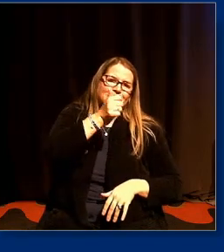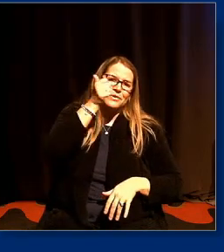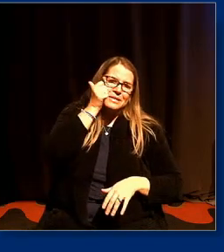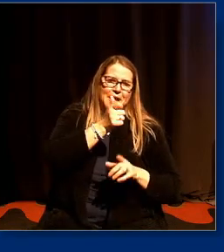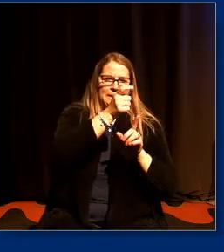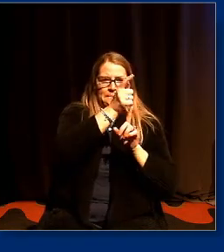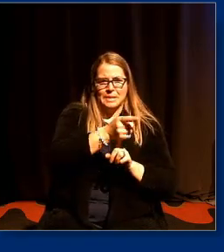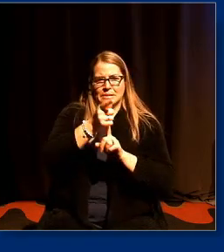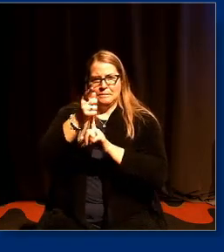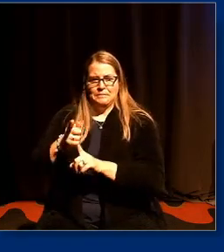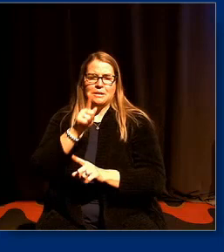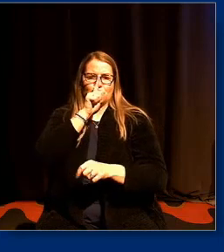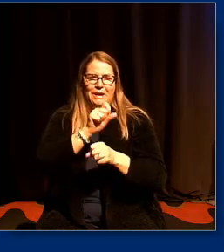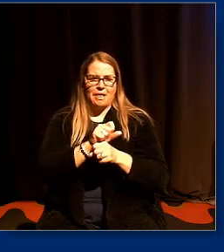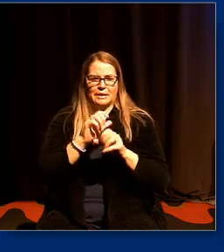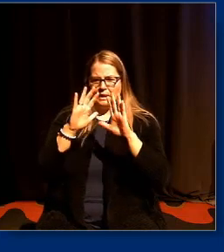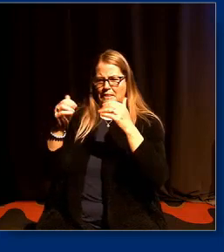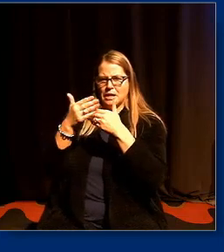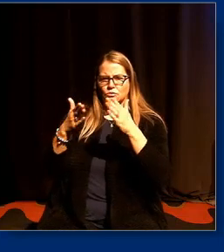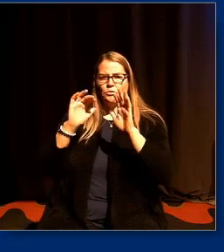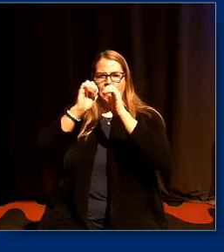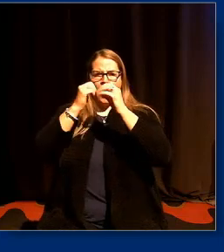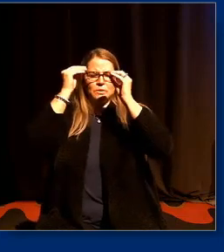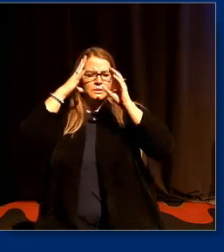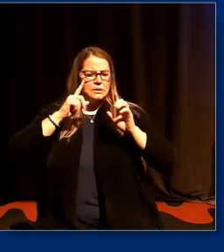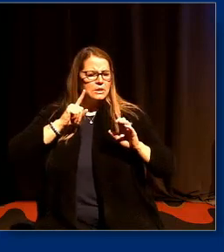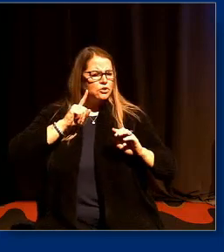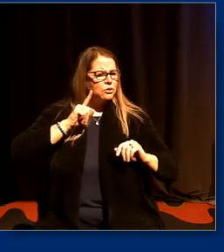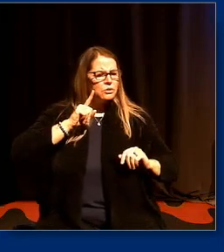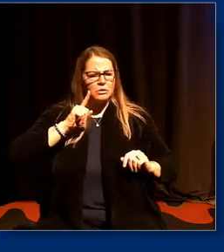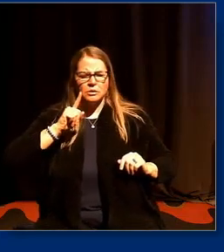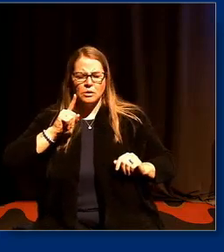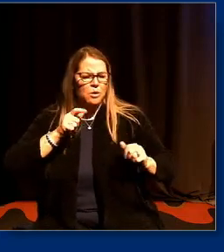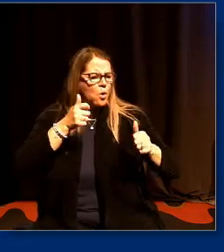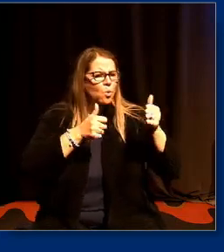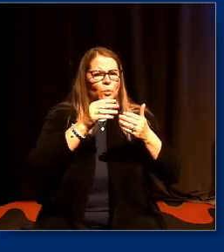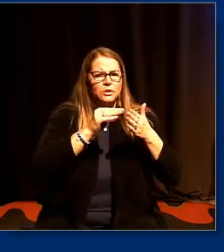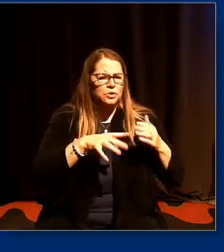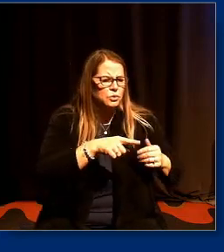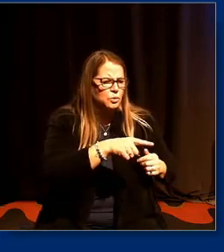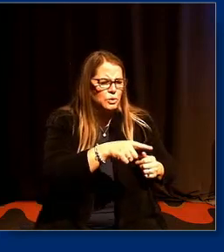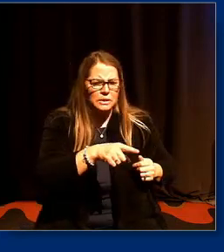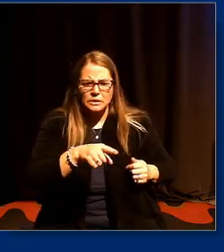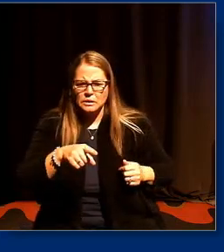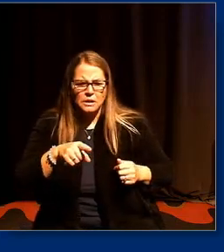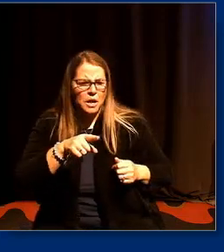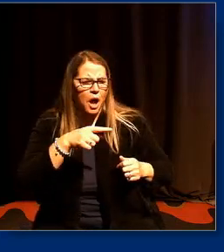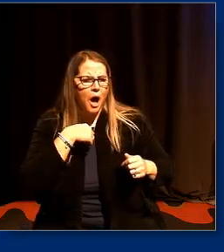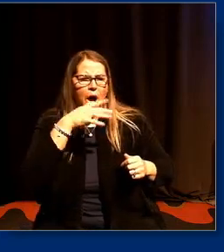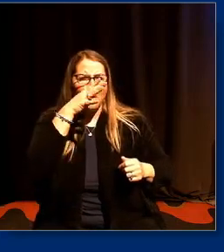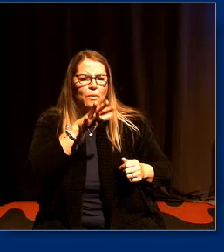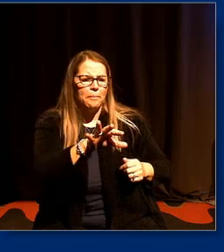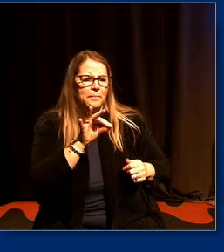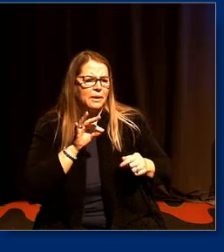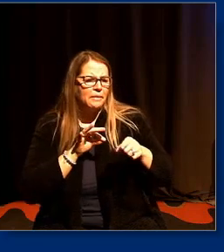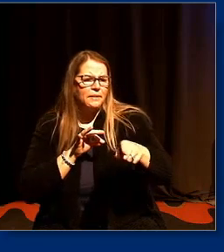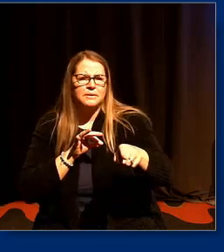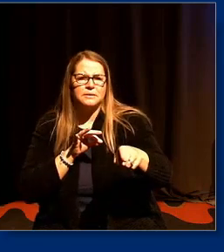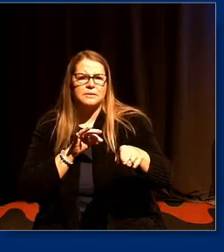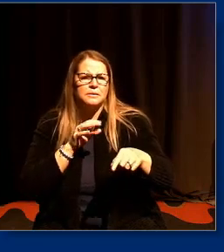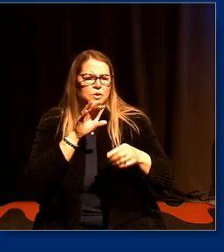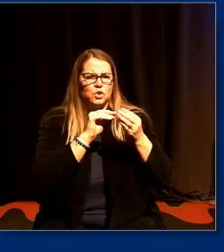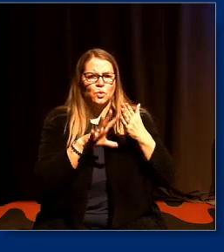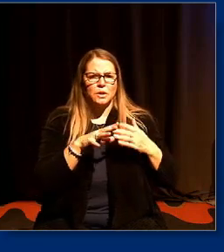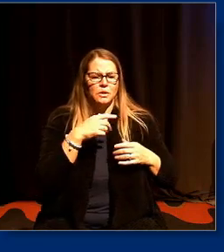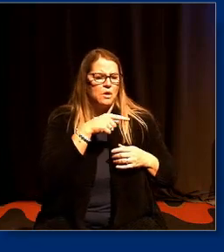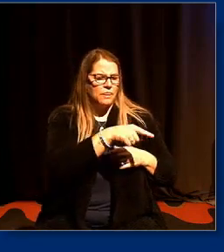so in a classroom how does a teacher decide which student's name is going to be called out for being disruptive how does a